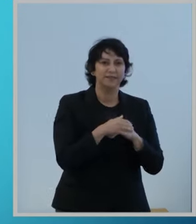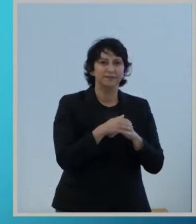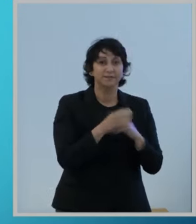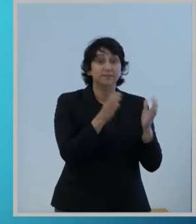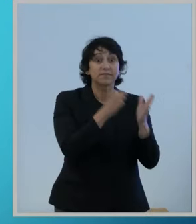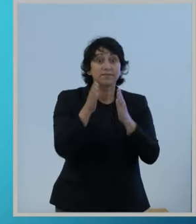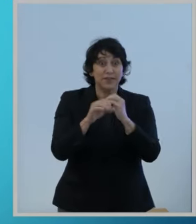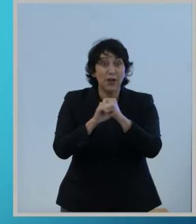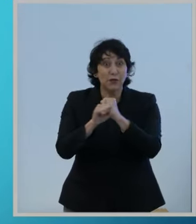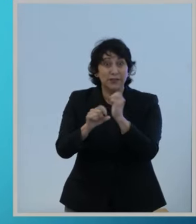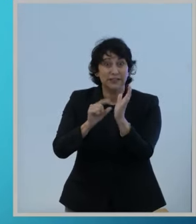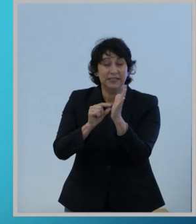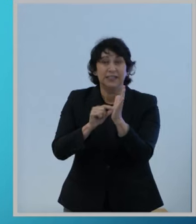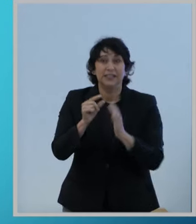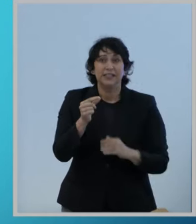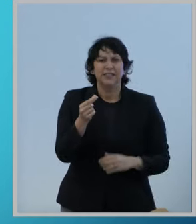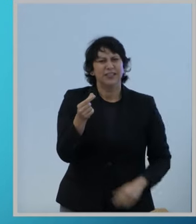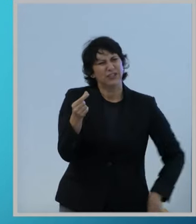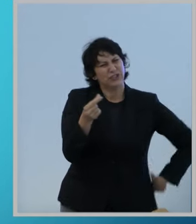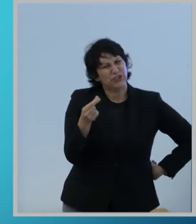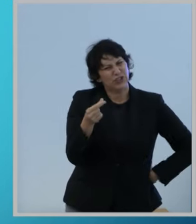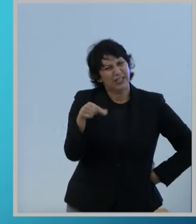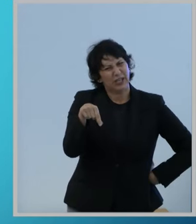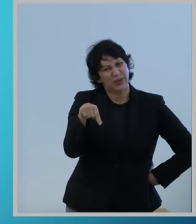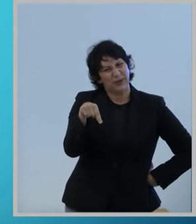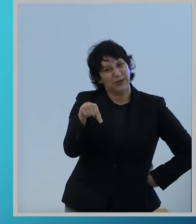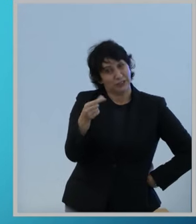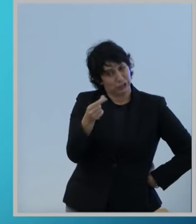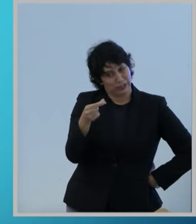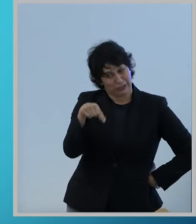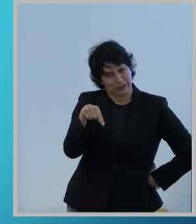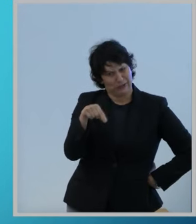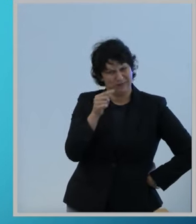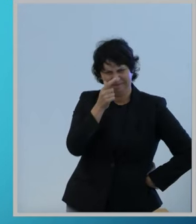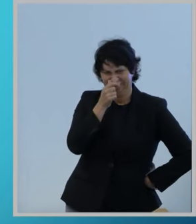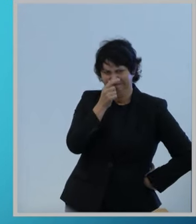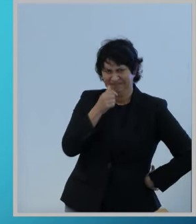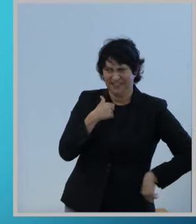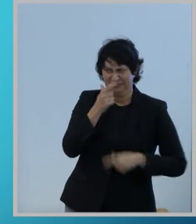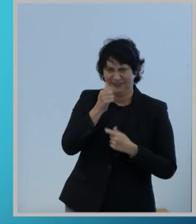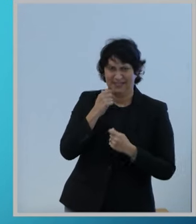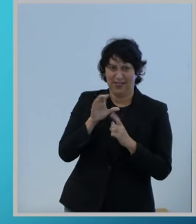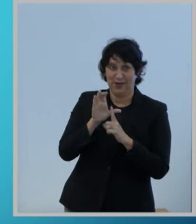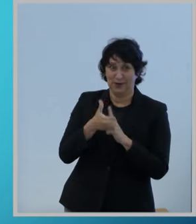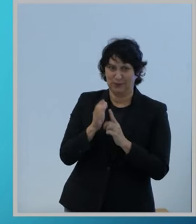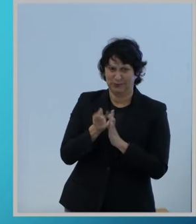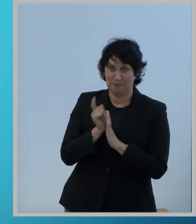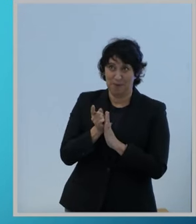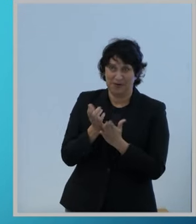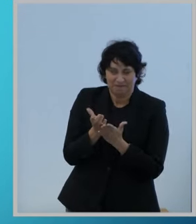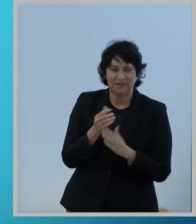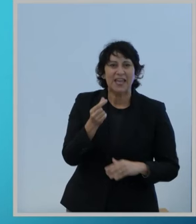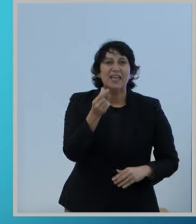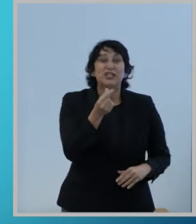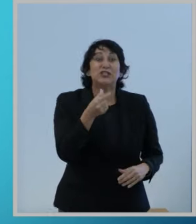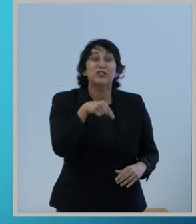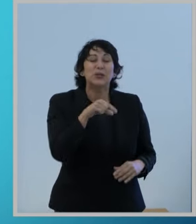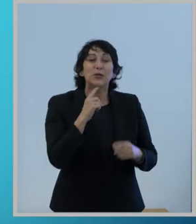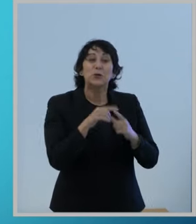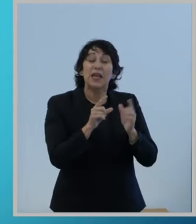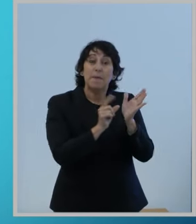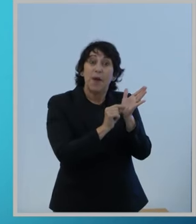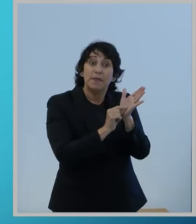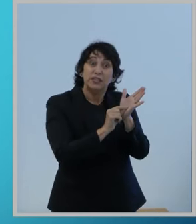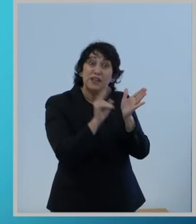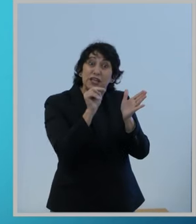GQ, not one to let a cultural moment pass by, apparently, published in its news section